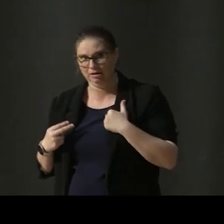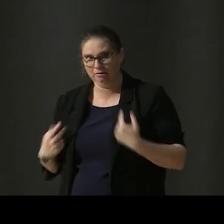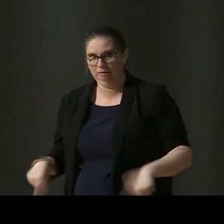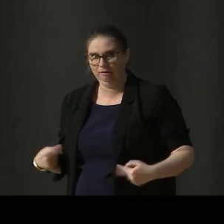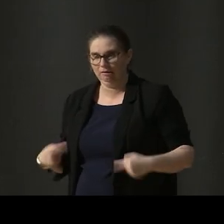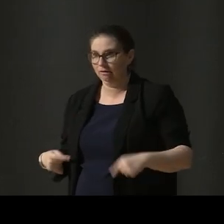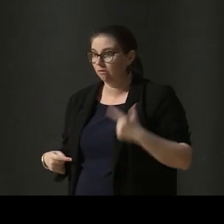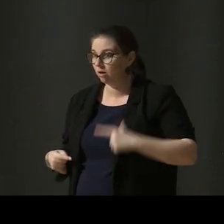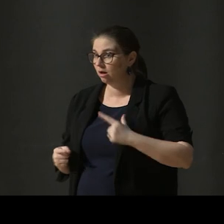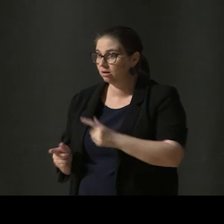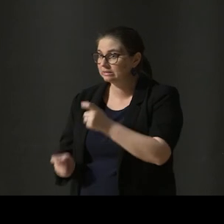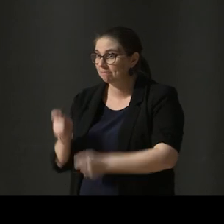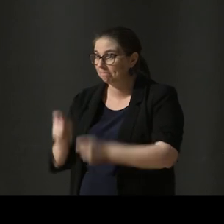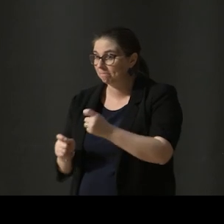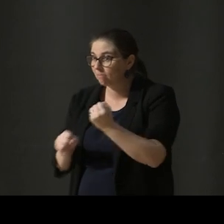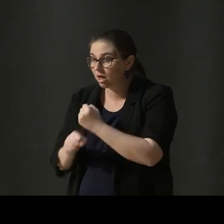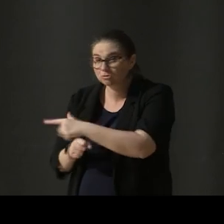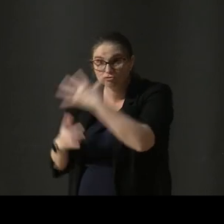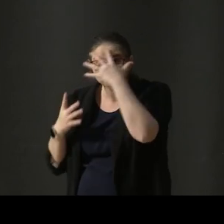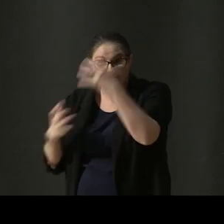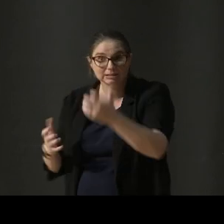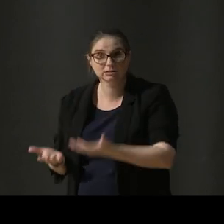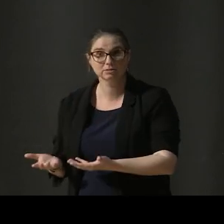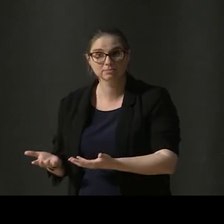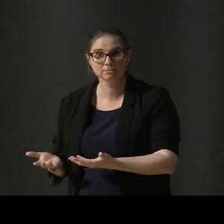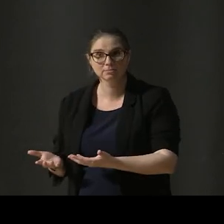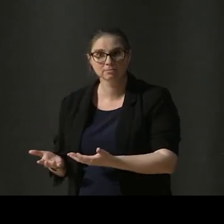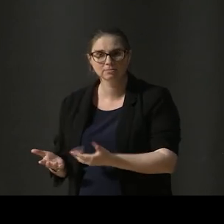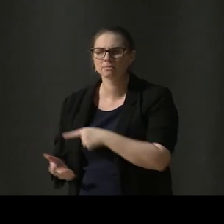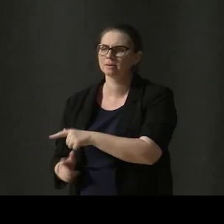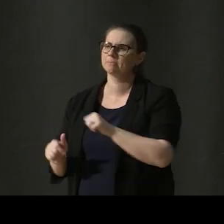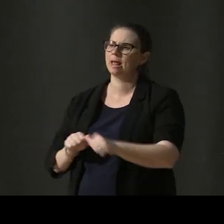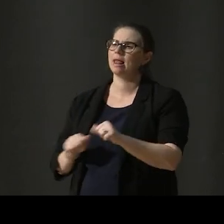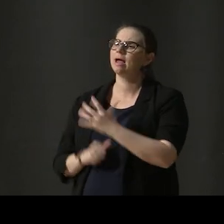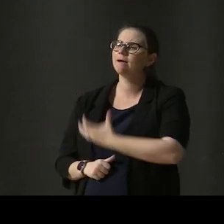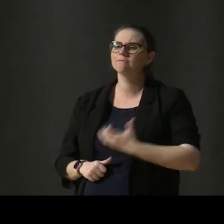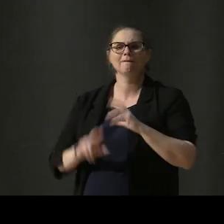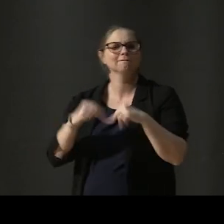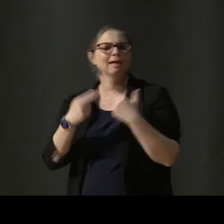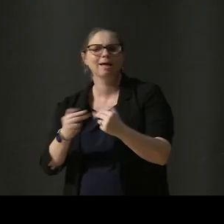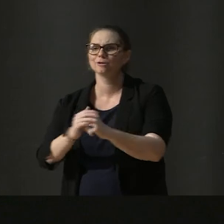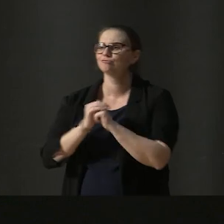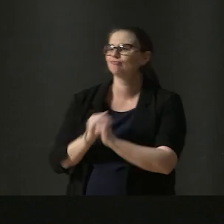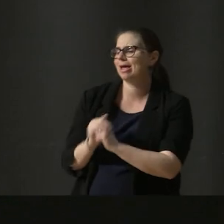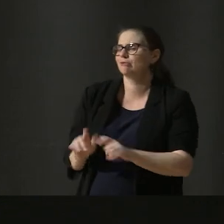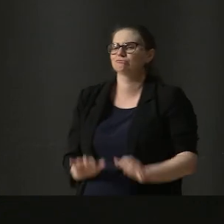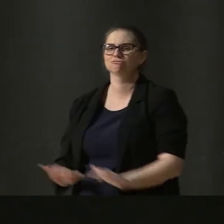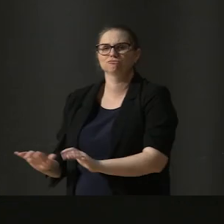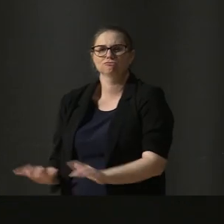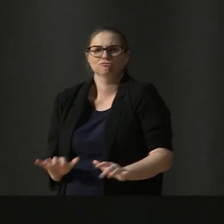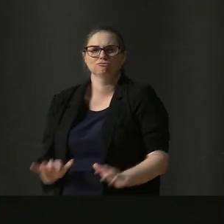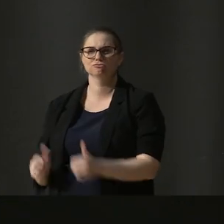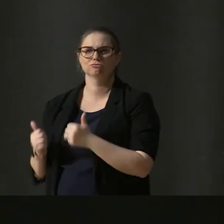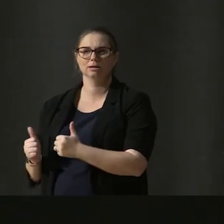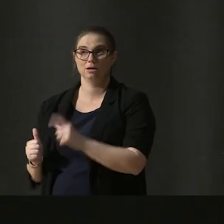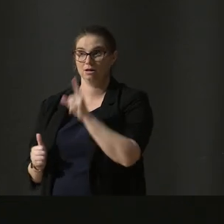stressful occasion, to put it lightly. He's much more comfortable playing in front of his family and friends. But Jake's music